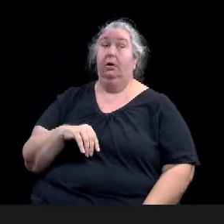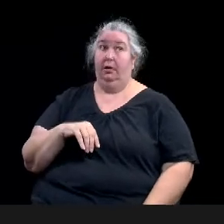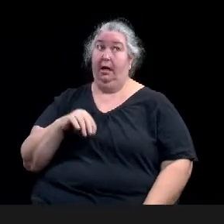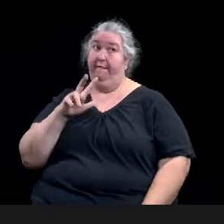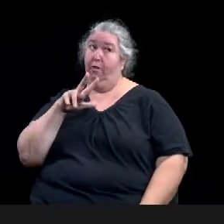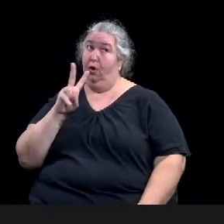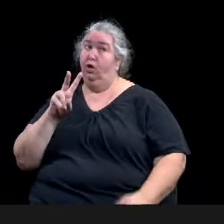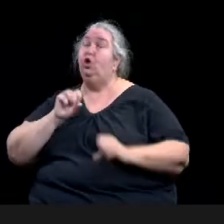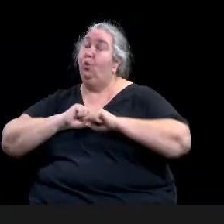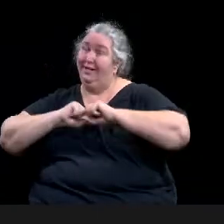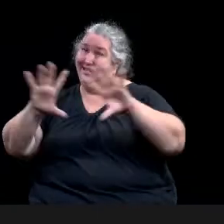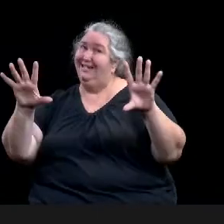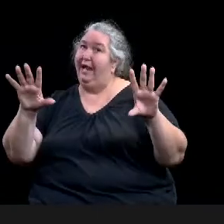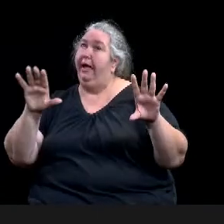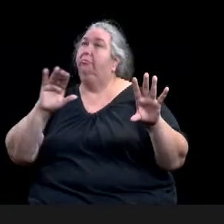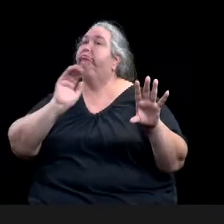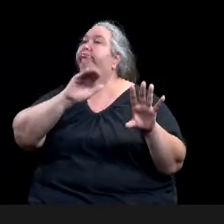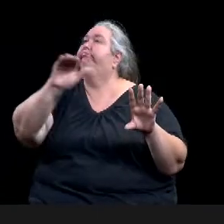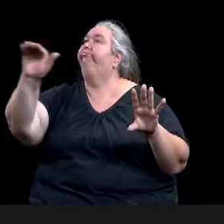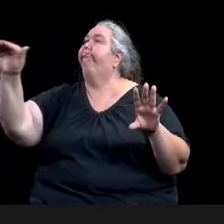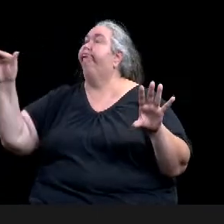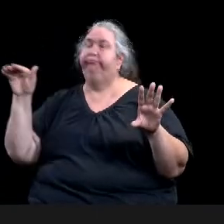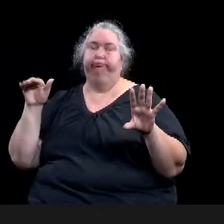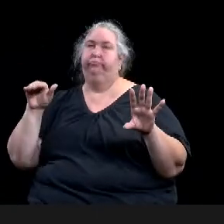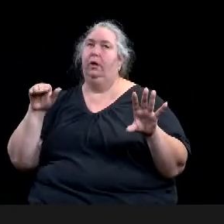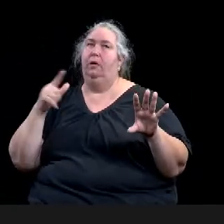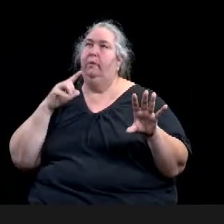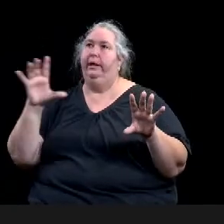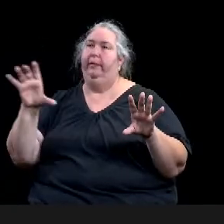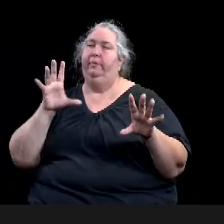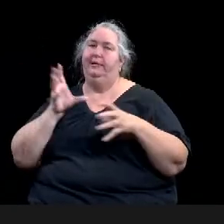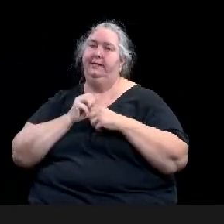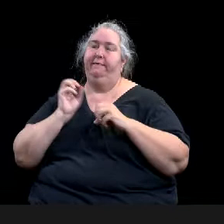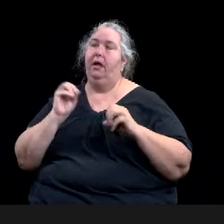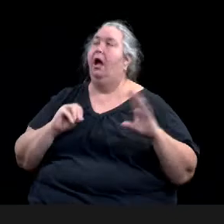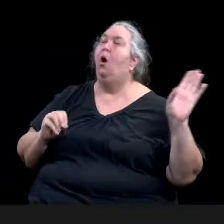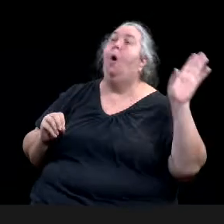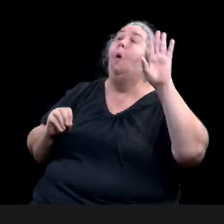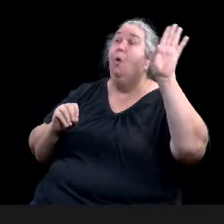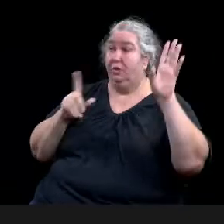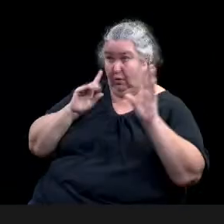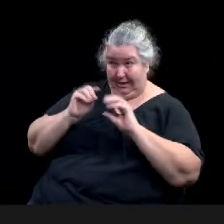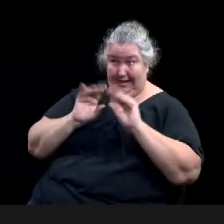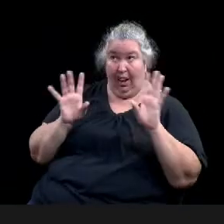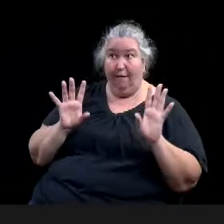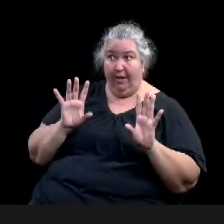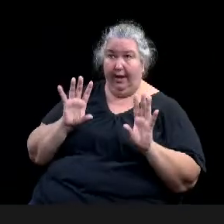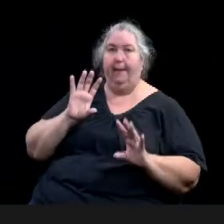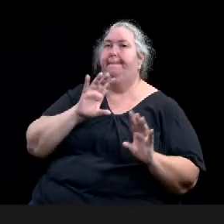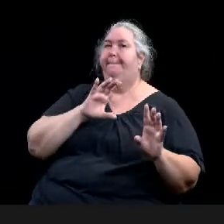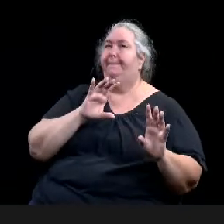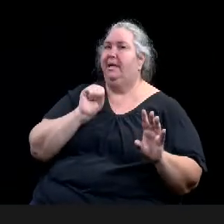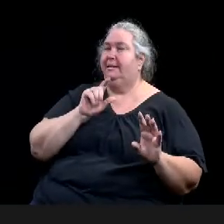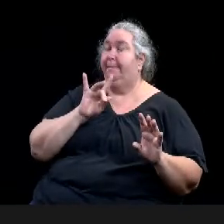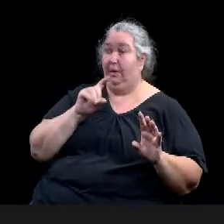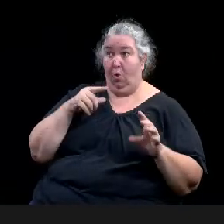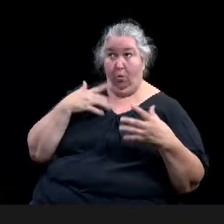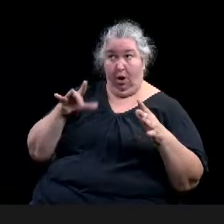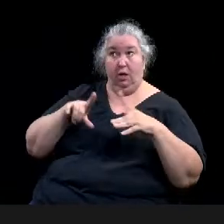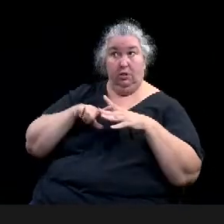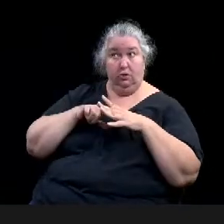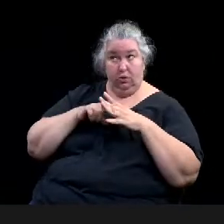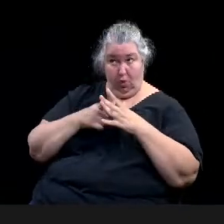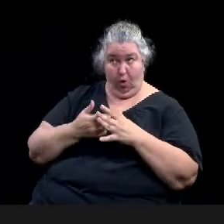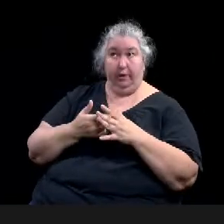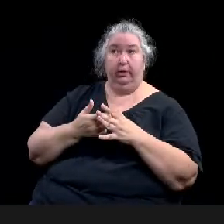started sending the notices to not only the homeowners, but the occupants of